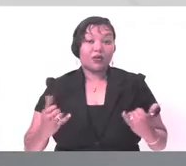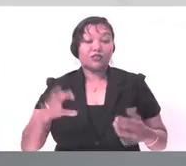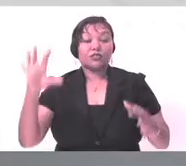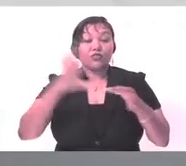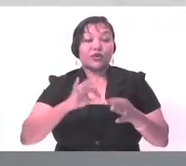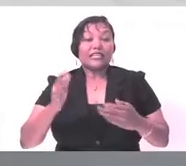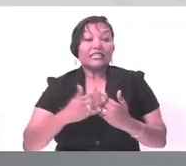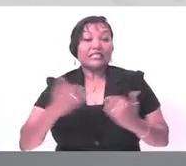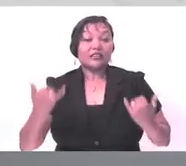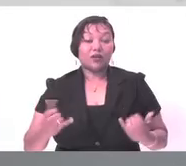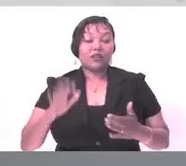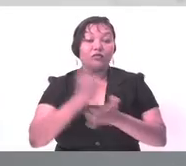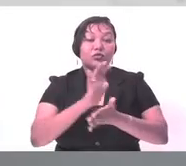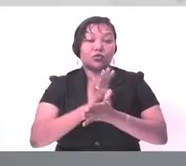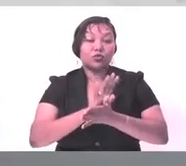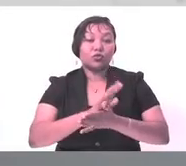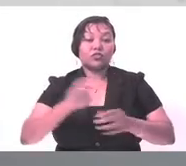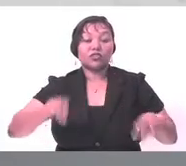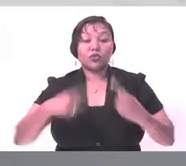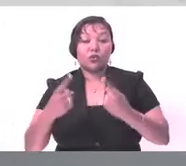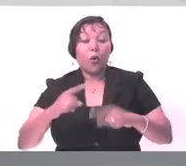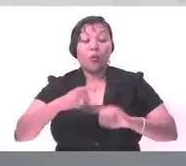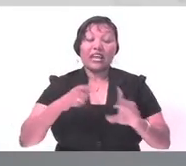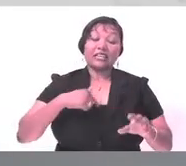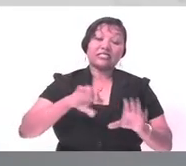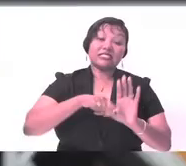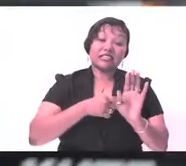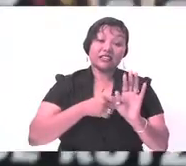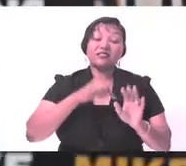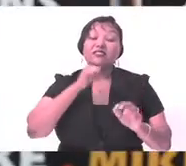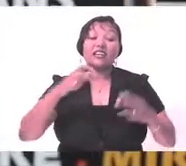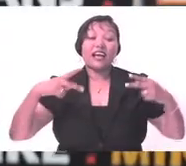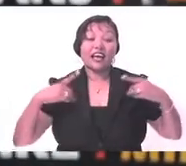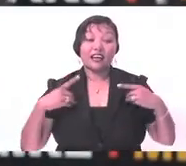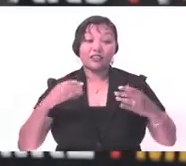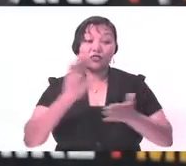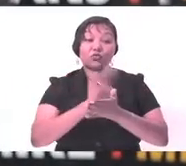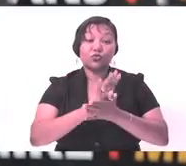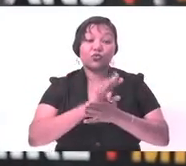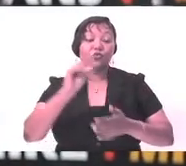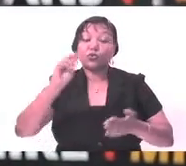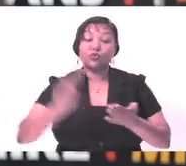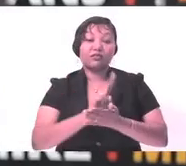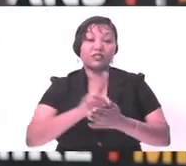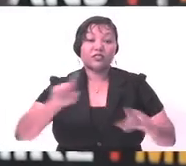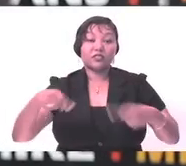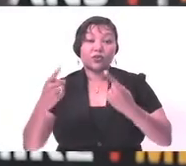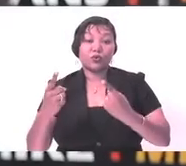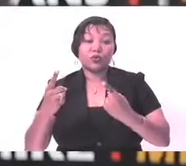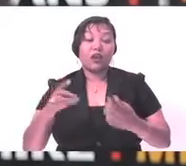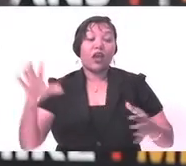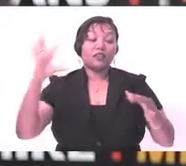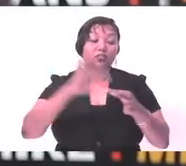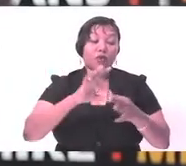radio stations, maybe it's easier. There are a lot of schools out there you can get into. When I was, you know, growing up, wanting to do it out of school, there was no school for me to go